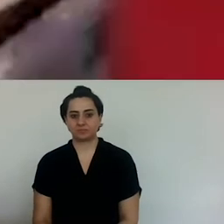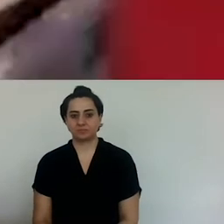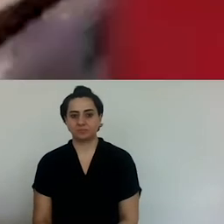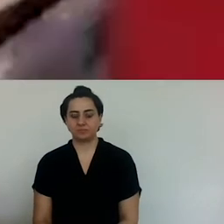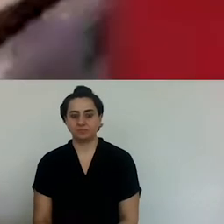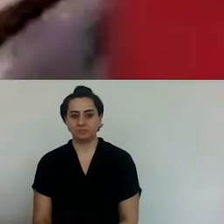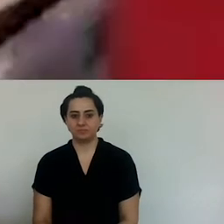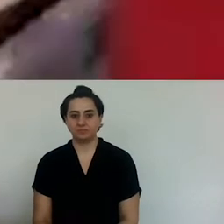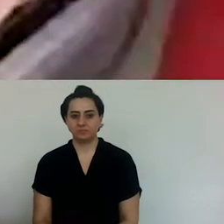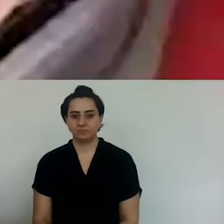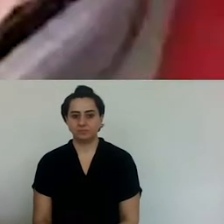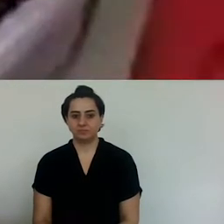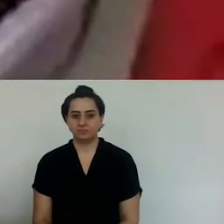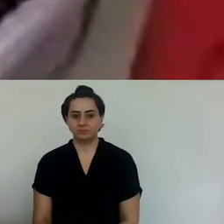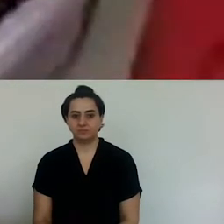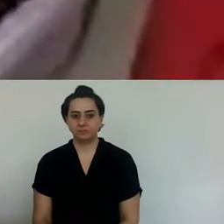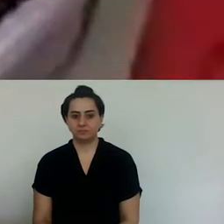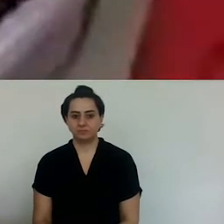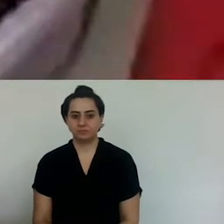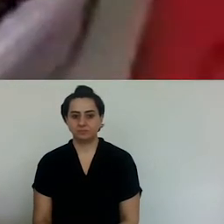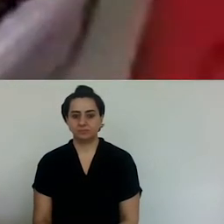going to be putting it in the oven.